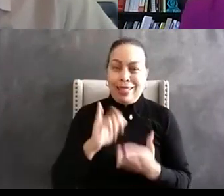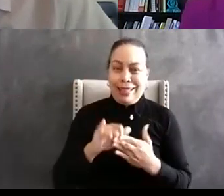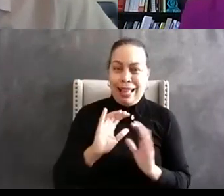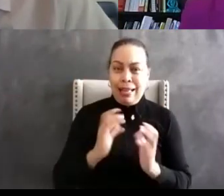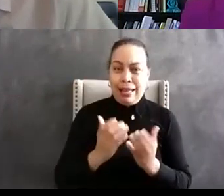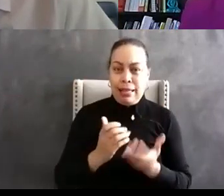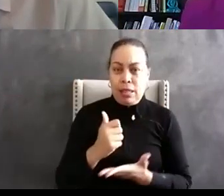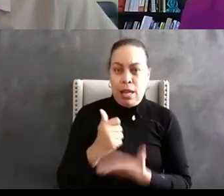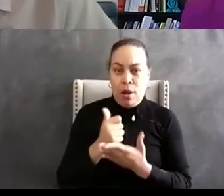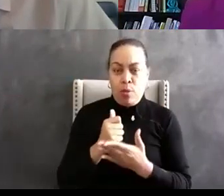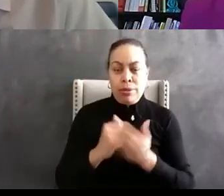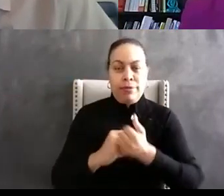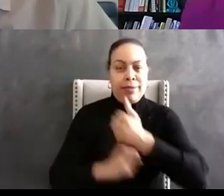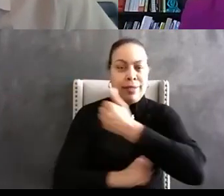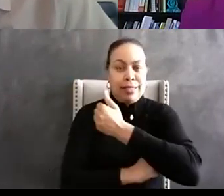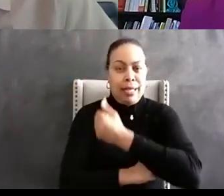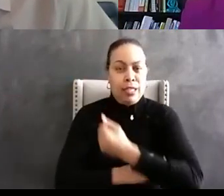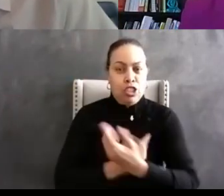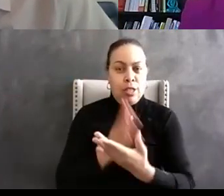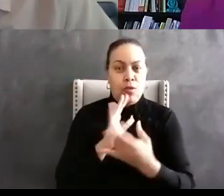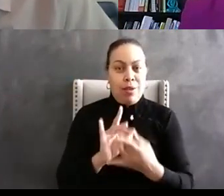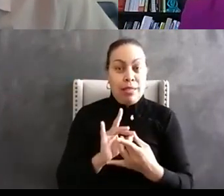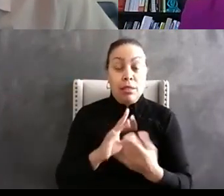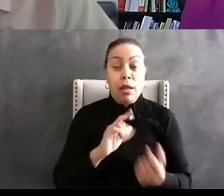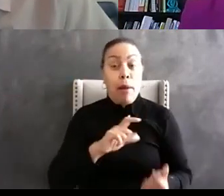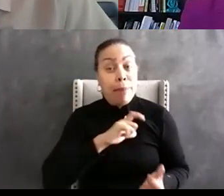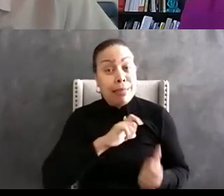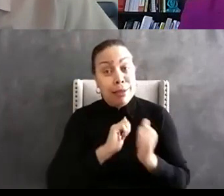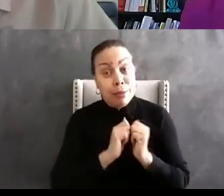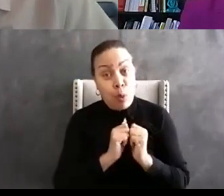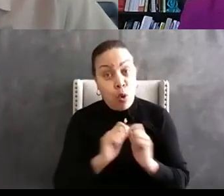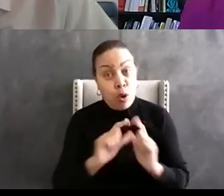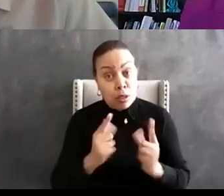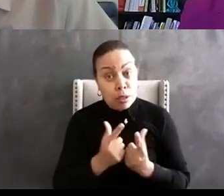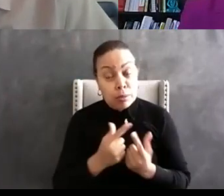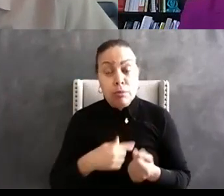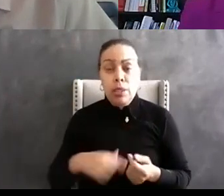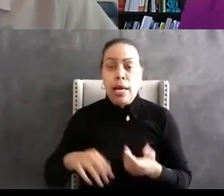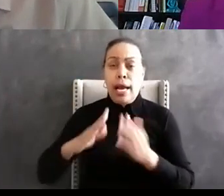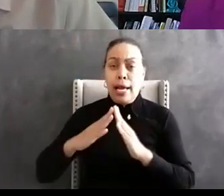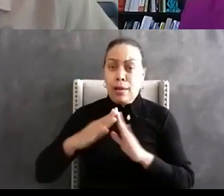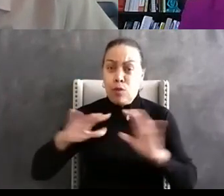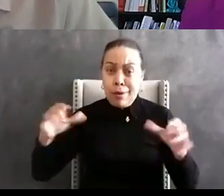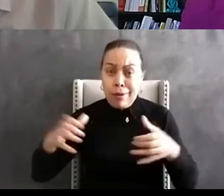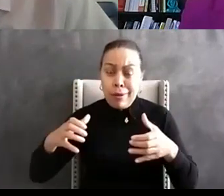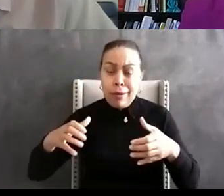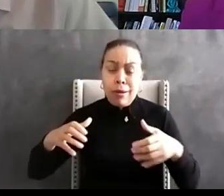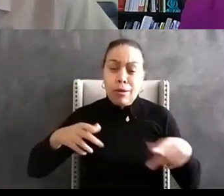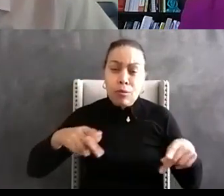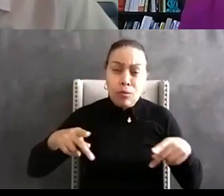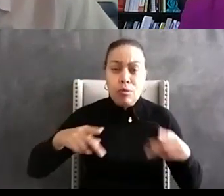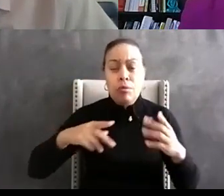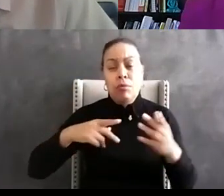relationship the police uh athletic leagues uh the community block clubs where police officers are assigned to